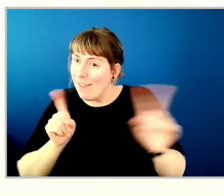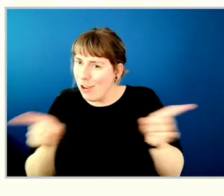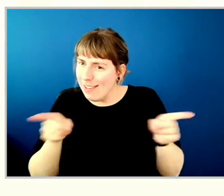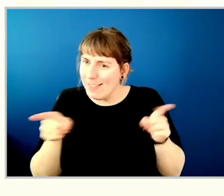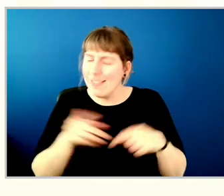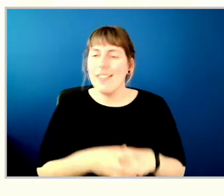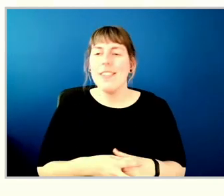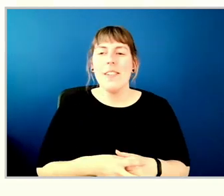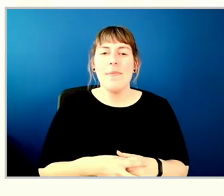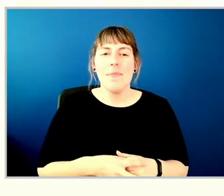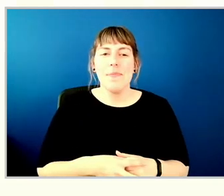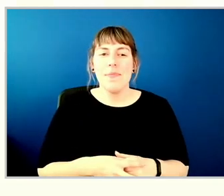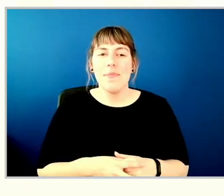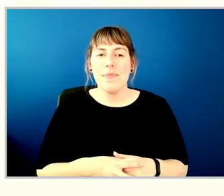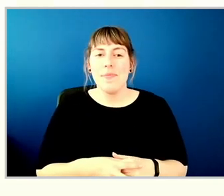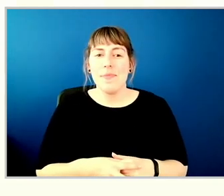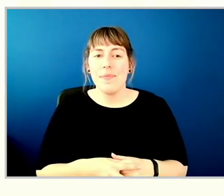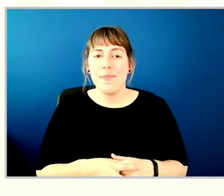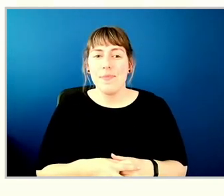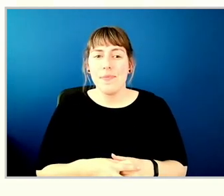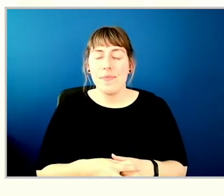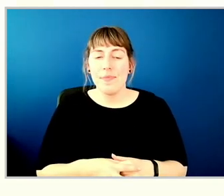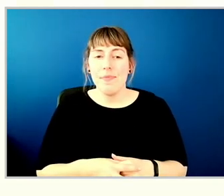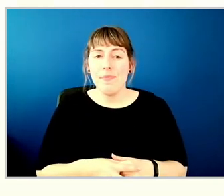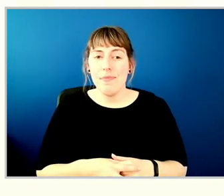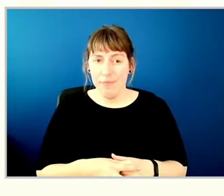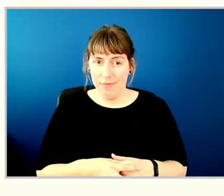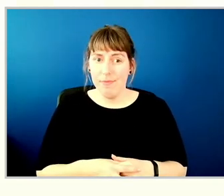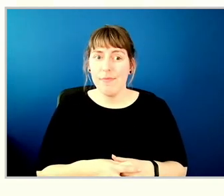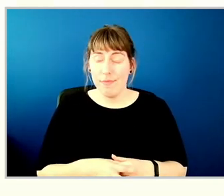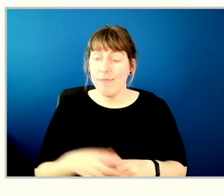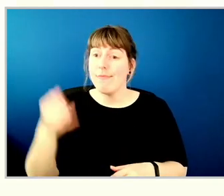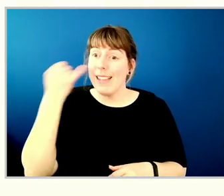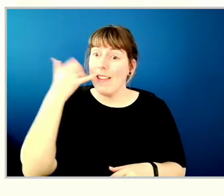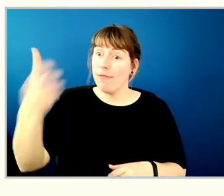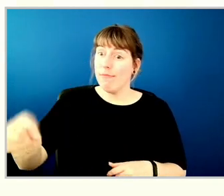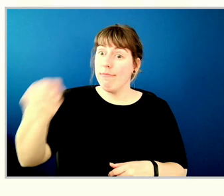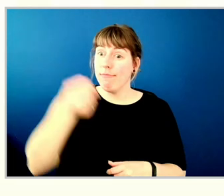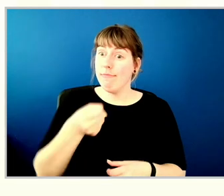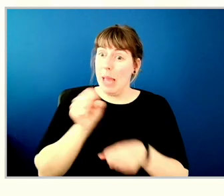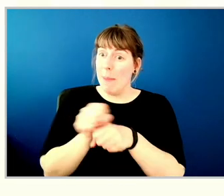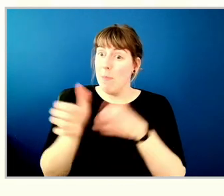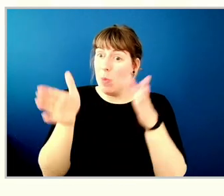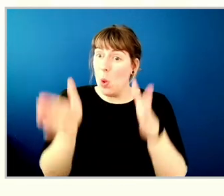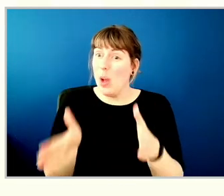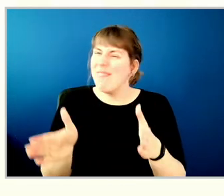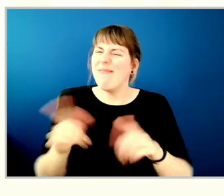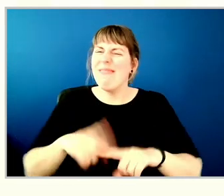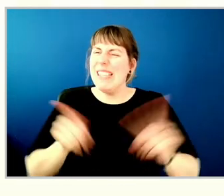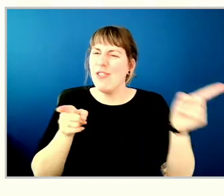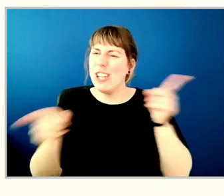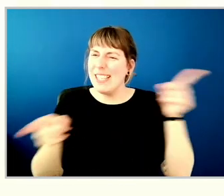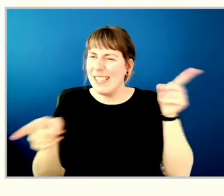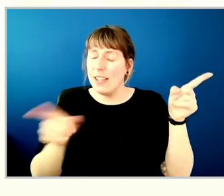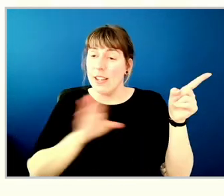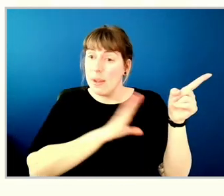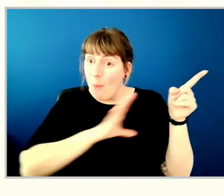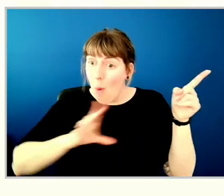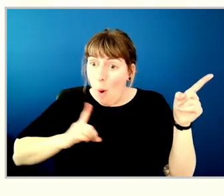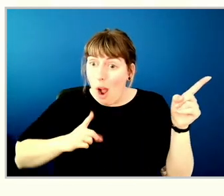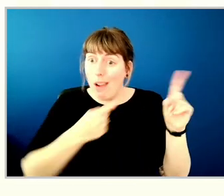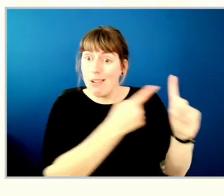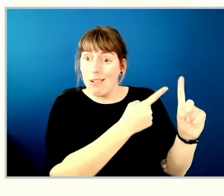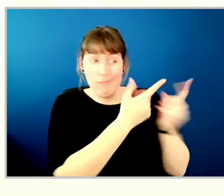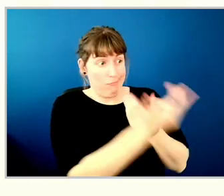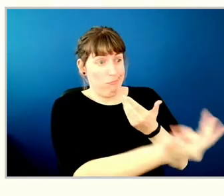the same kind of conditions we would look at if we were hiring an employee, because we felt that the board members joined